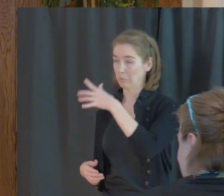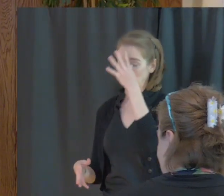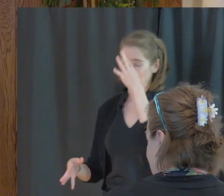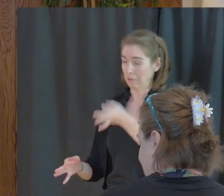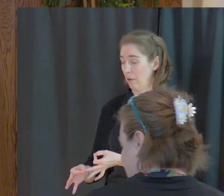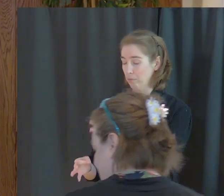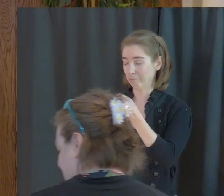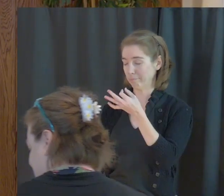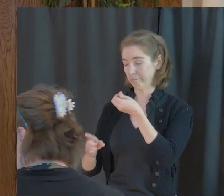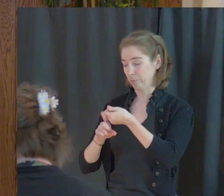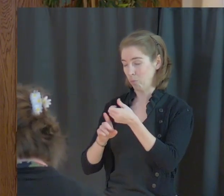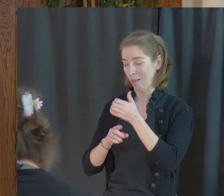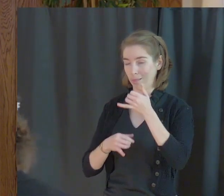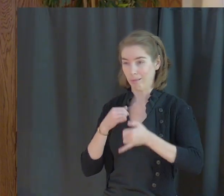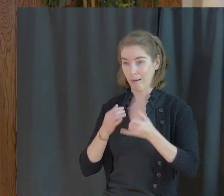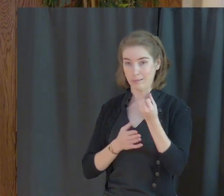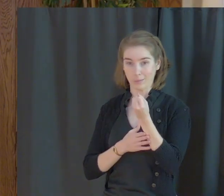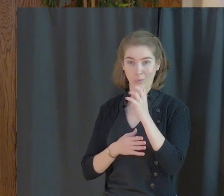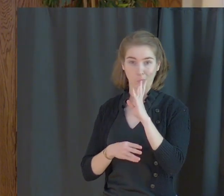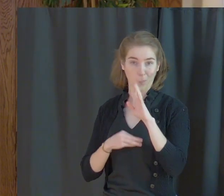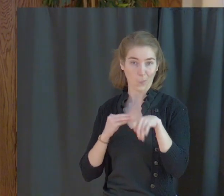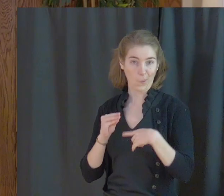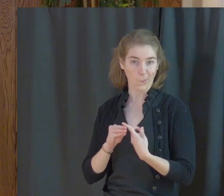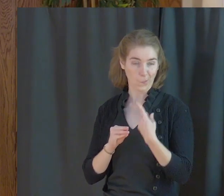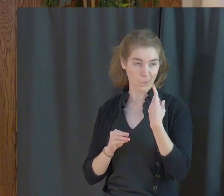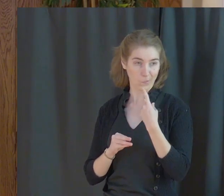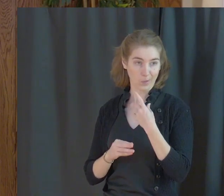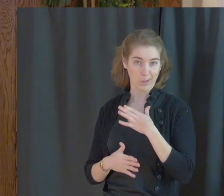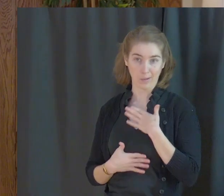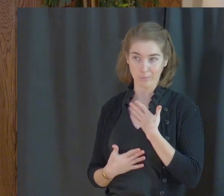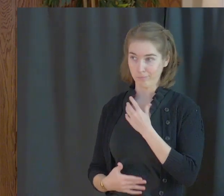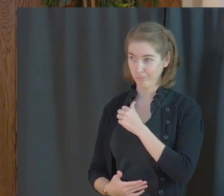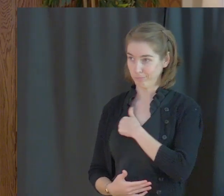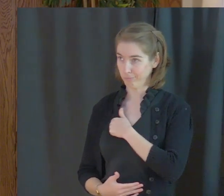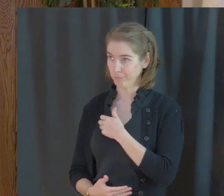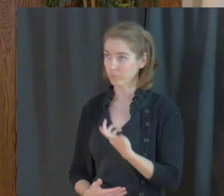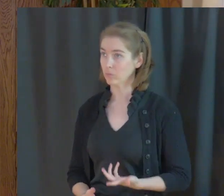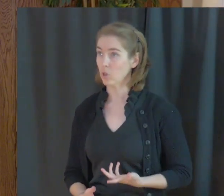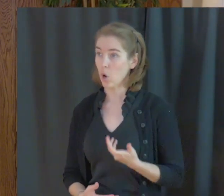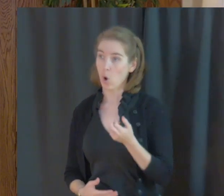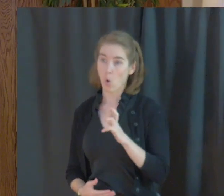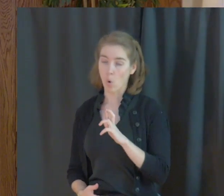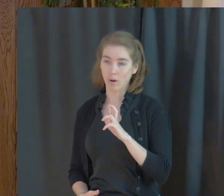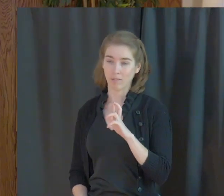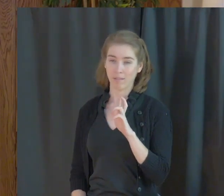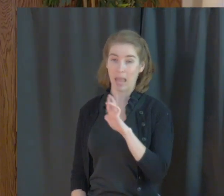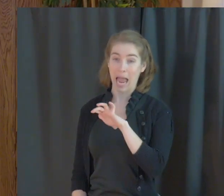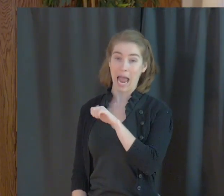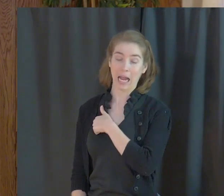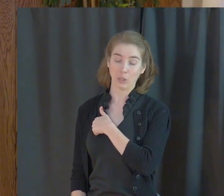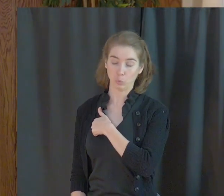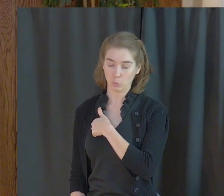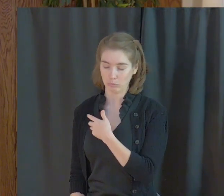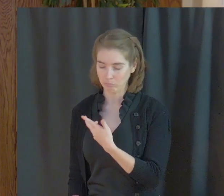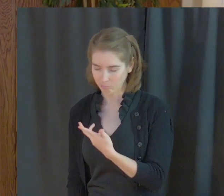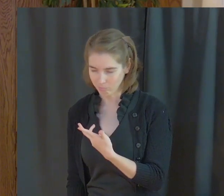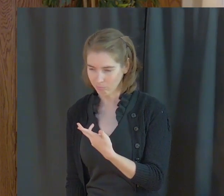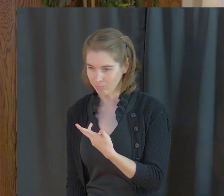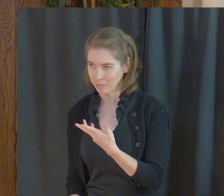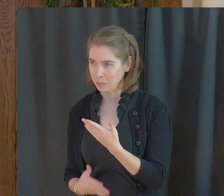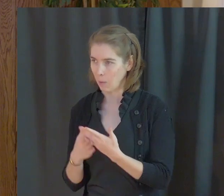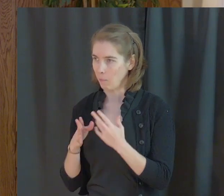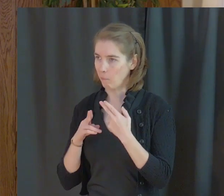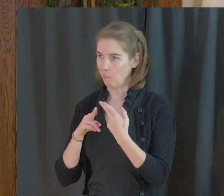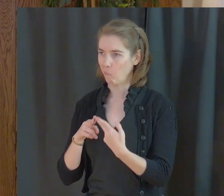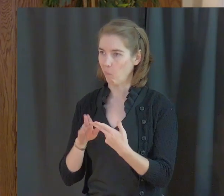Sabbath about talking about the Beatitudes, or the attitudes, as some have